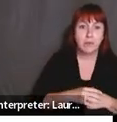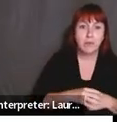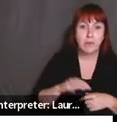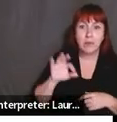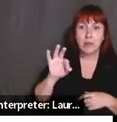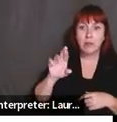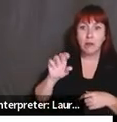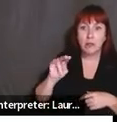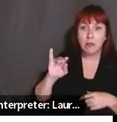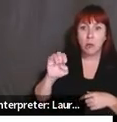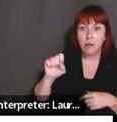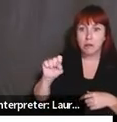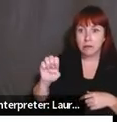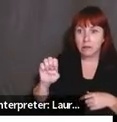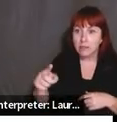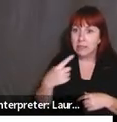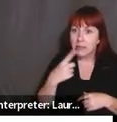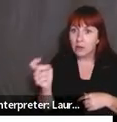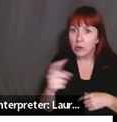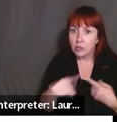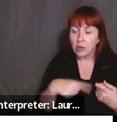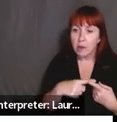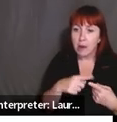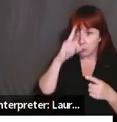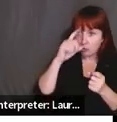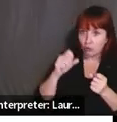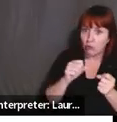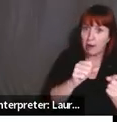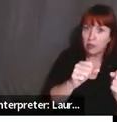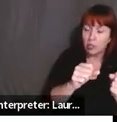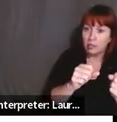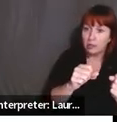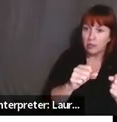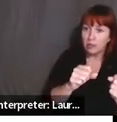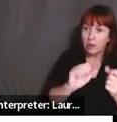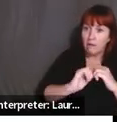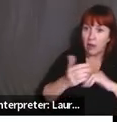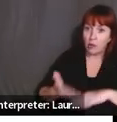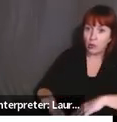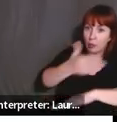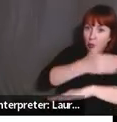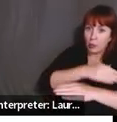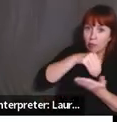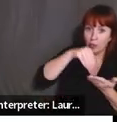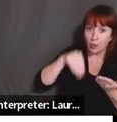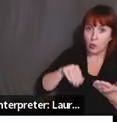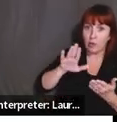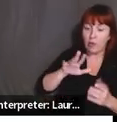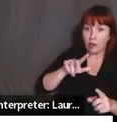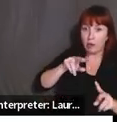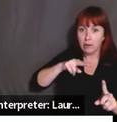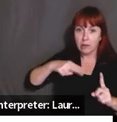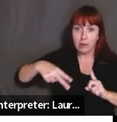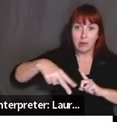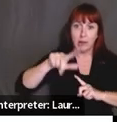question, um, you mentioned, um, strategies to improve a student's lens. you have some more